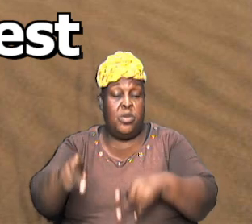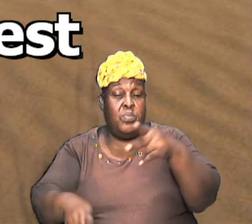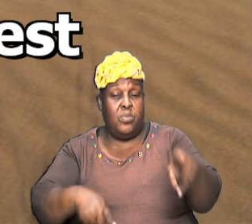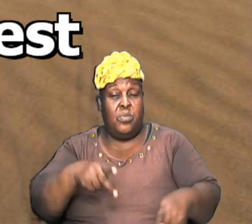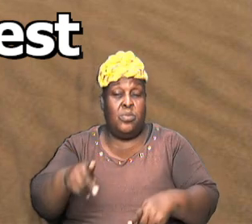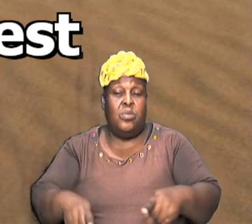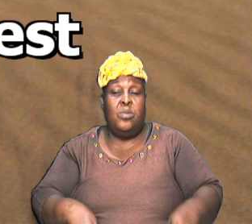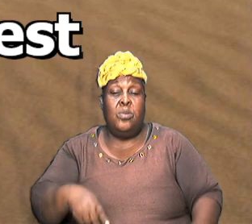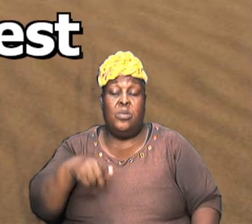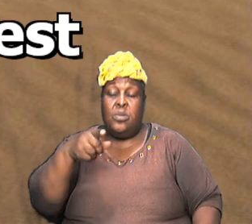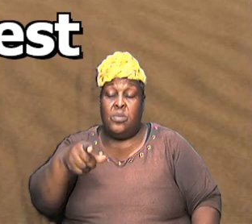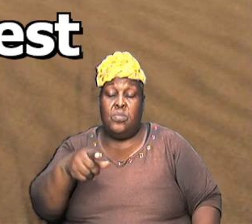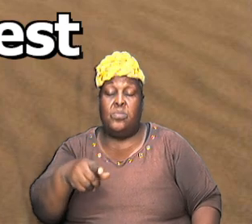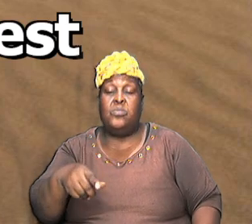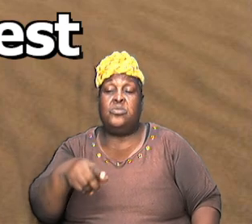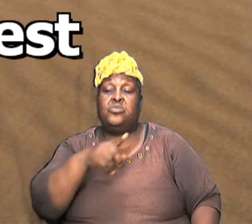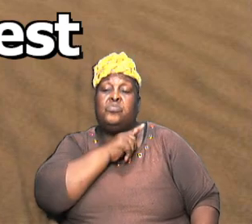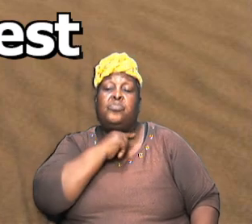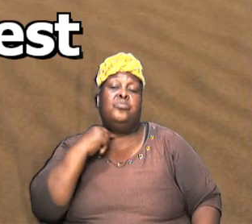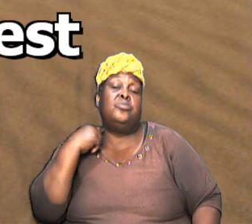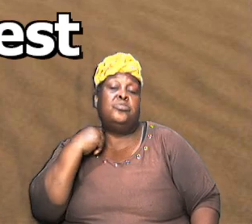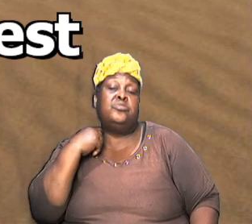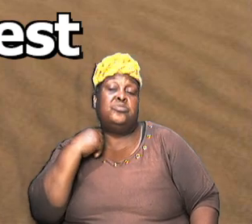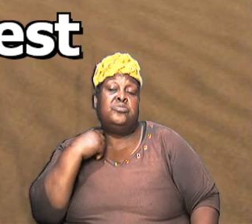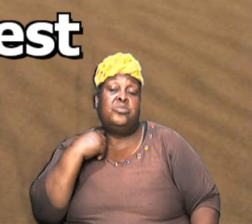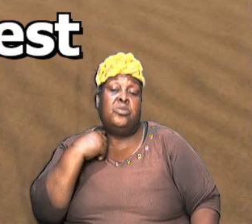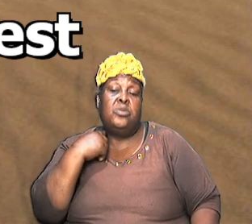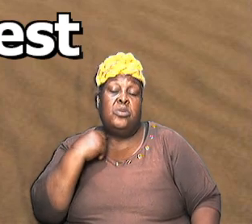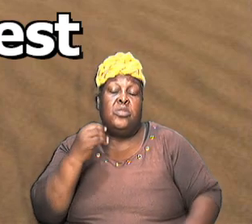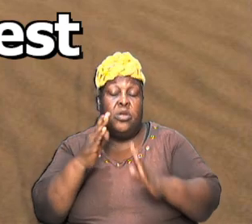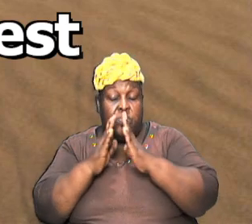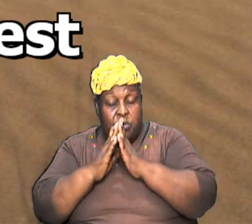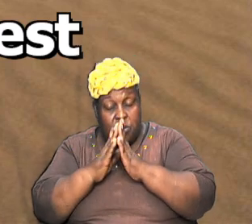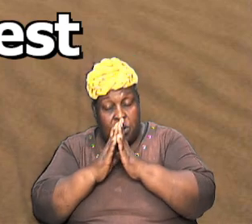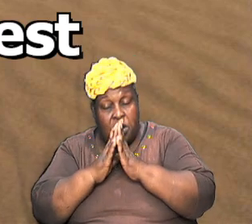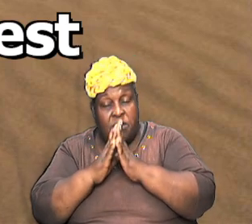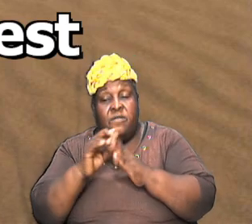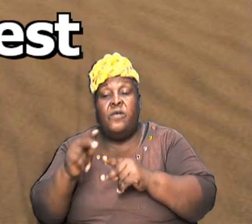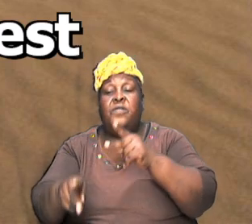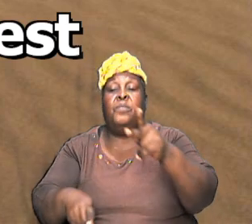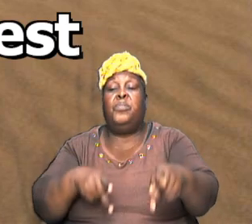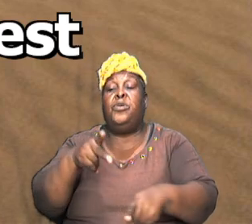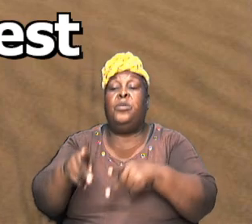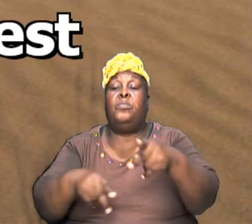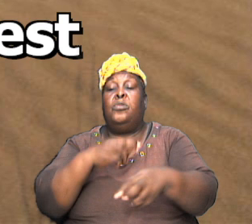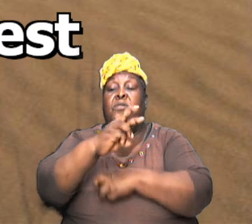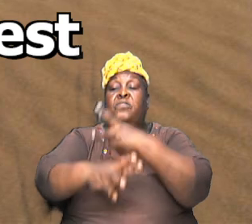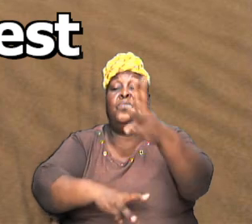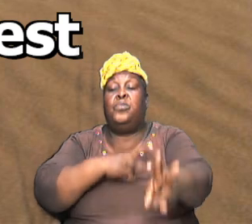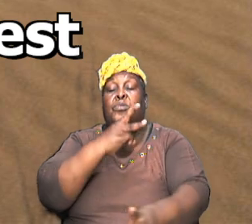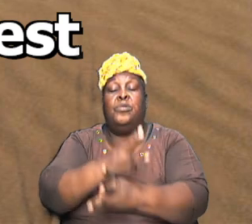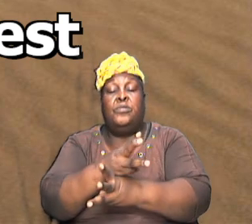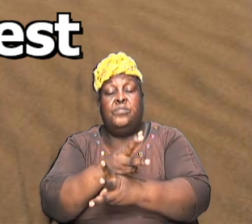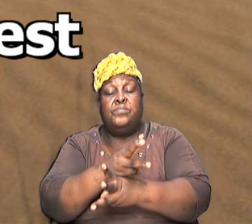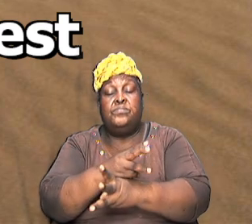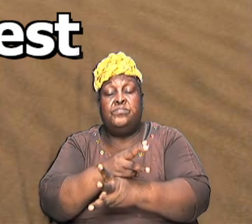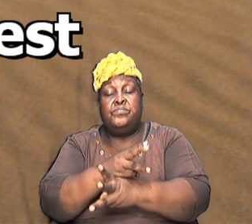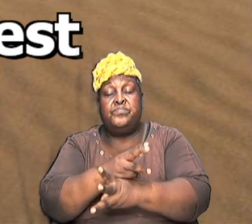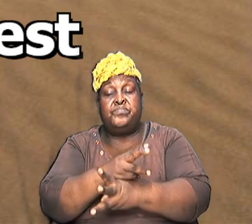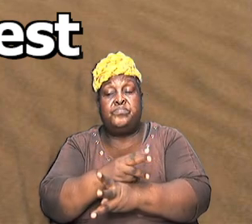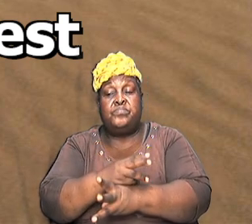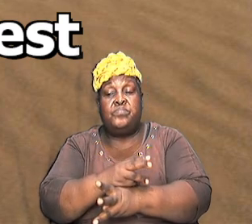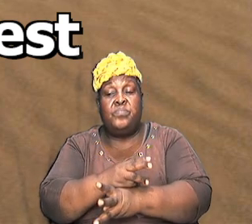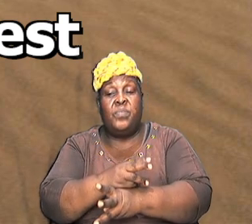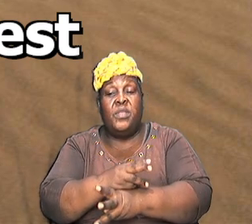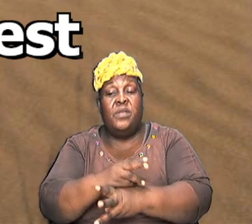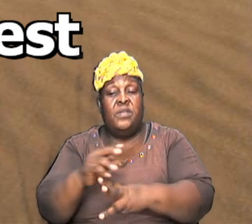he was a priest that interceded for the people of the world that is